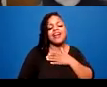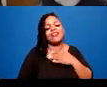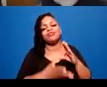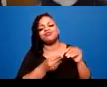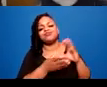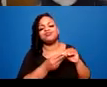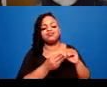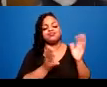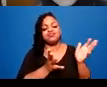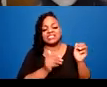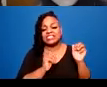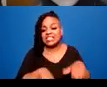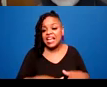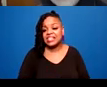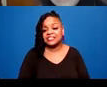into those things.